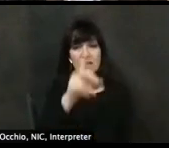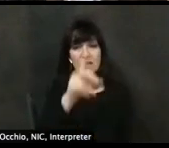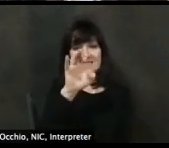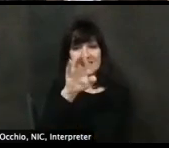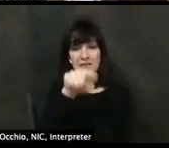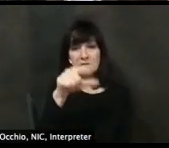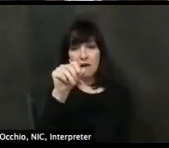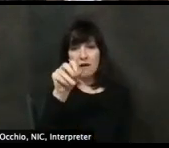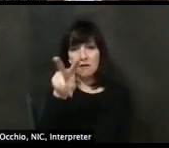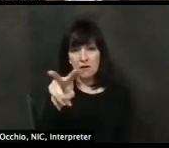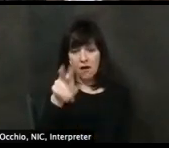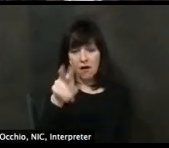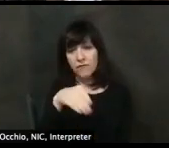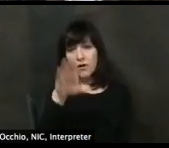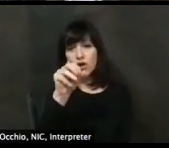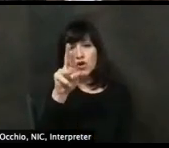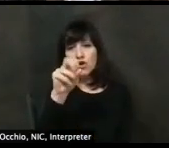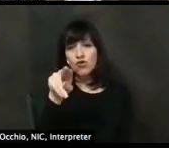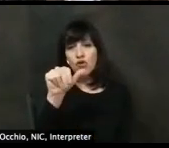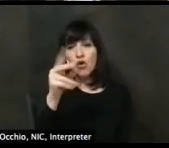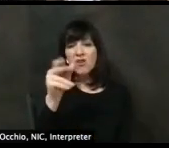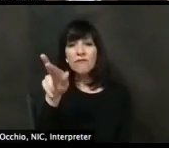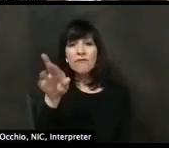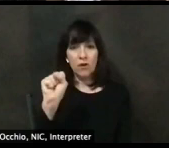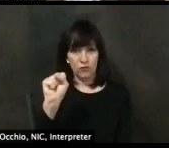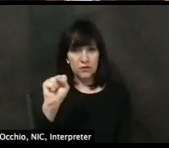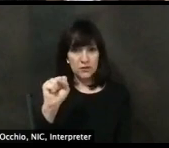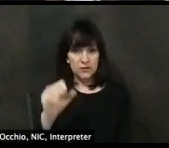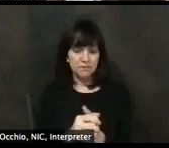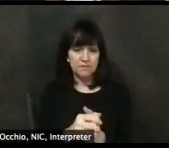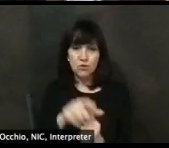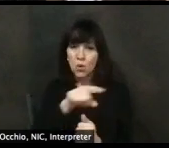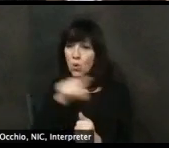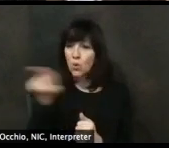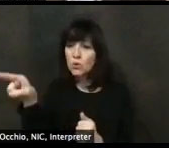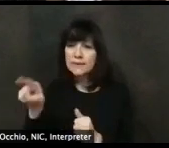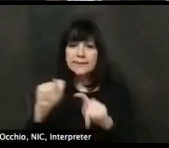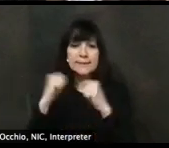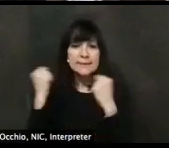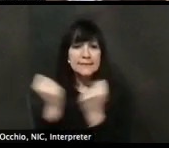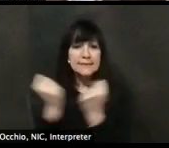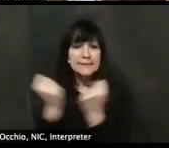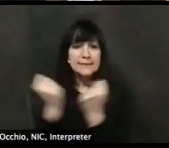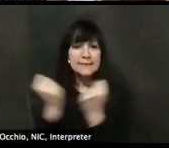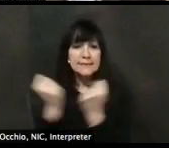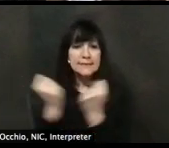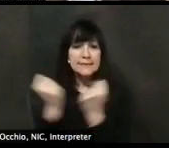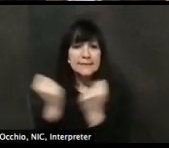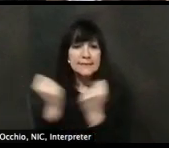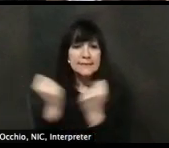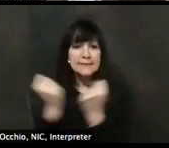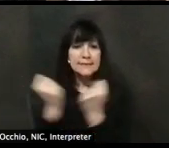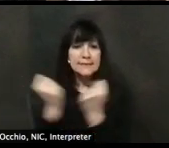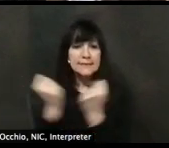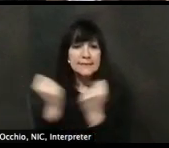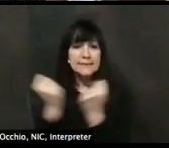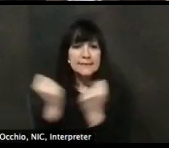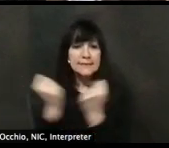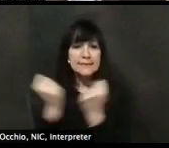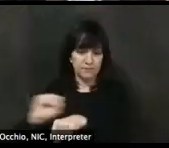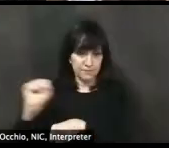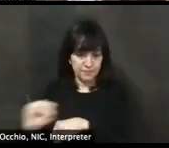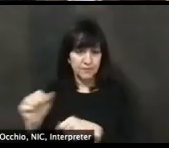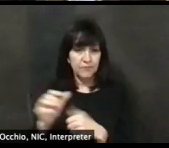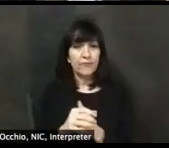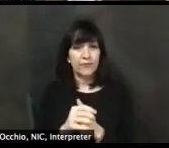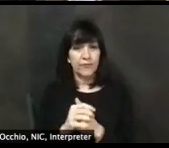health. been doing an awesome job. So this follow-up, uh, from Lauren Ruskey and the comments is, uh, for you, Damien, what is